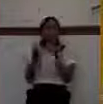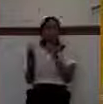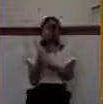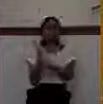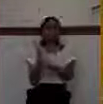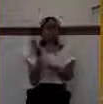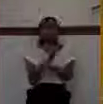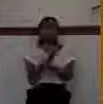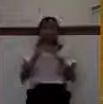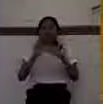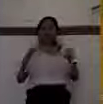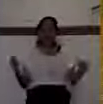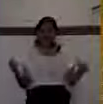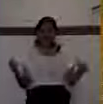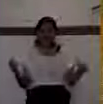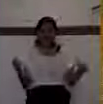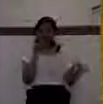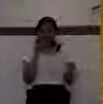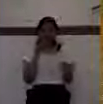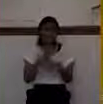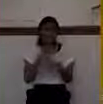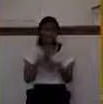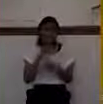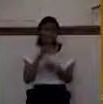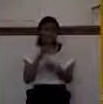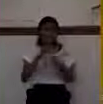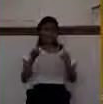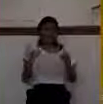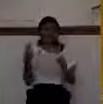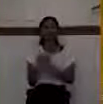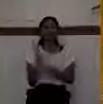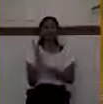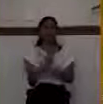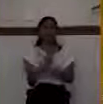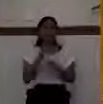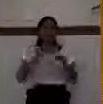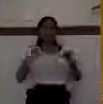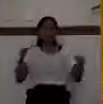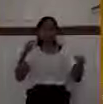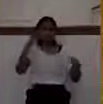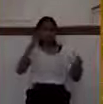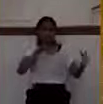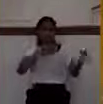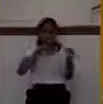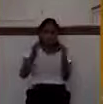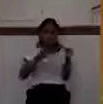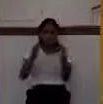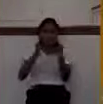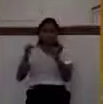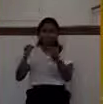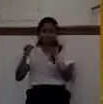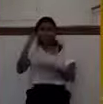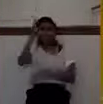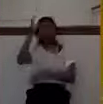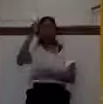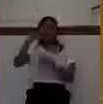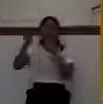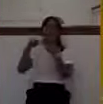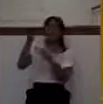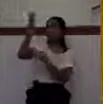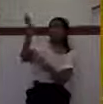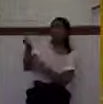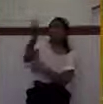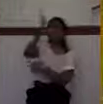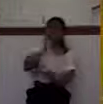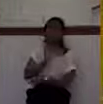inadequate vehicle. It's using the vehicle of human language to communicate concepts to us about God.